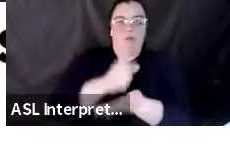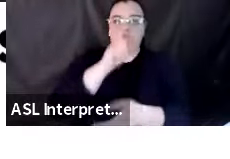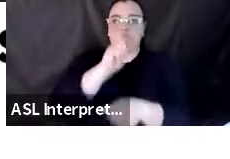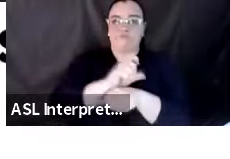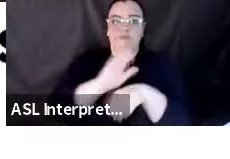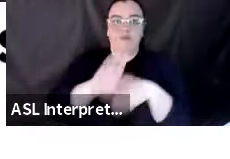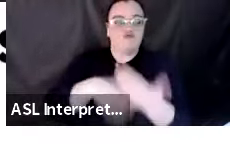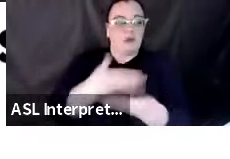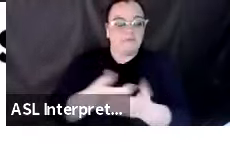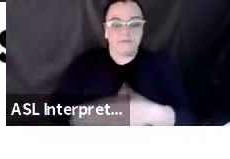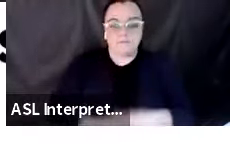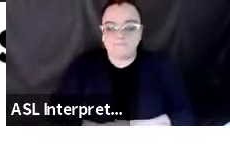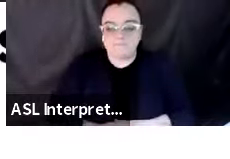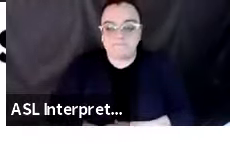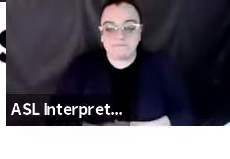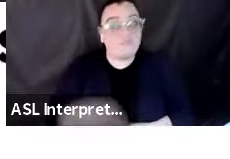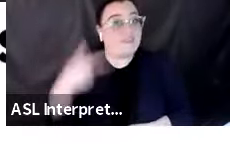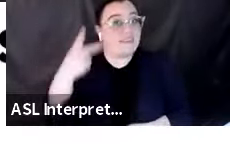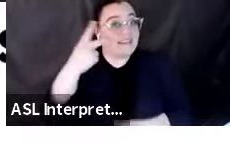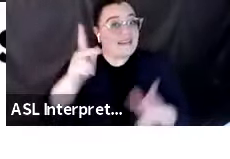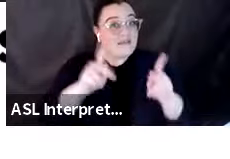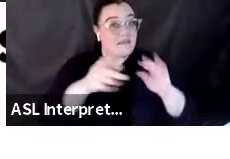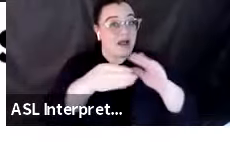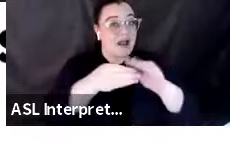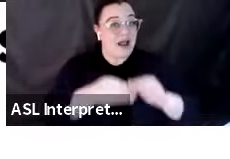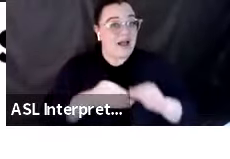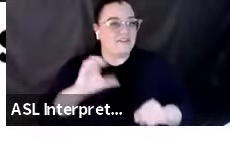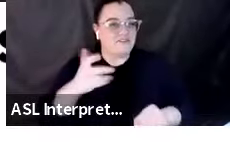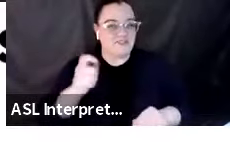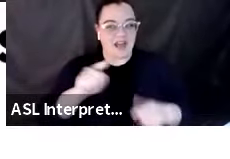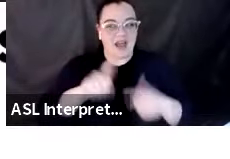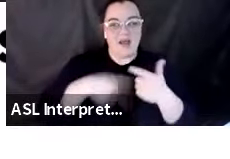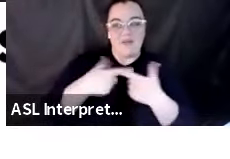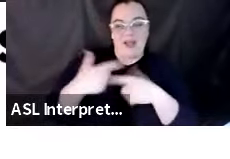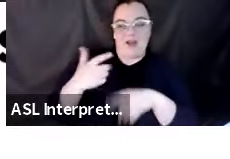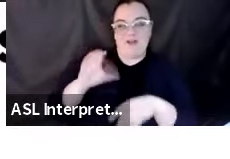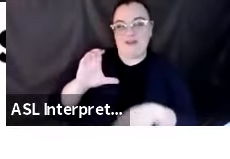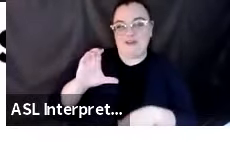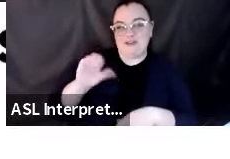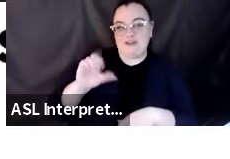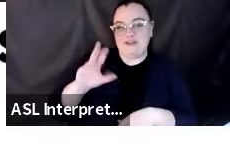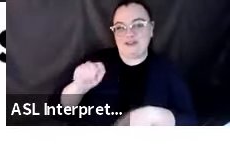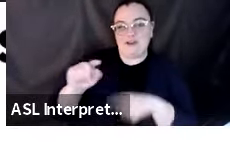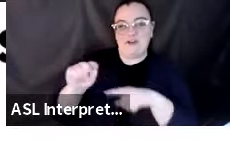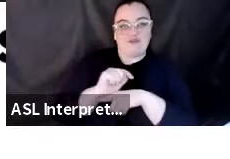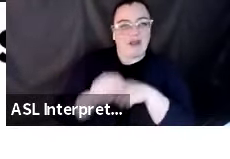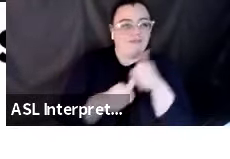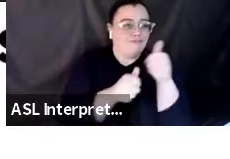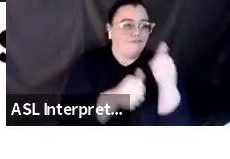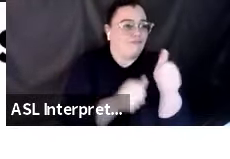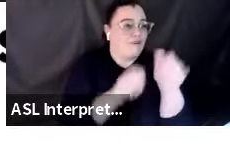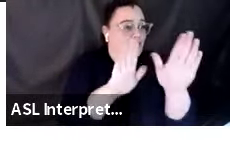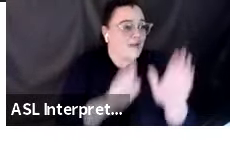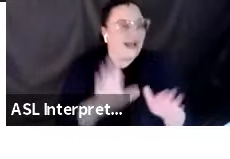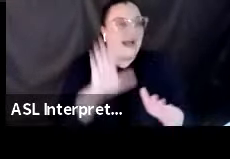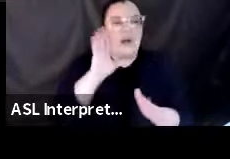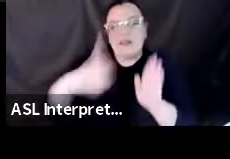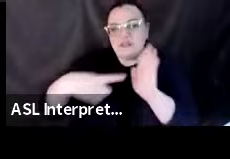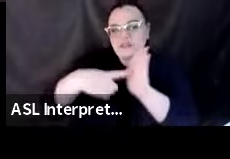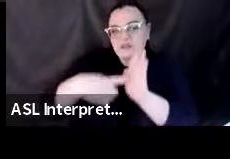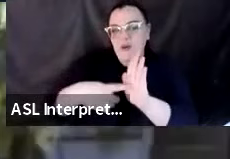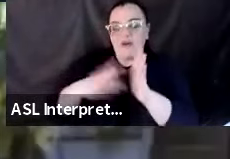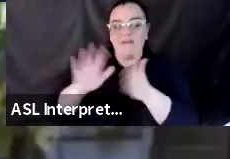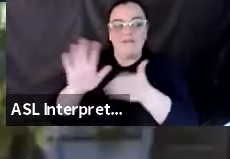Looks like we got some people answering about being cert trained. That's really great. I'm actually going to show a video from the City of Los Angeles on